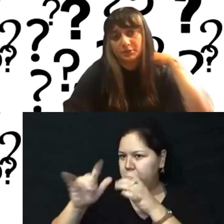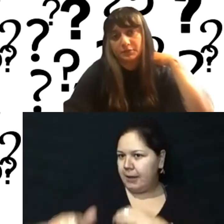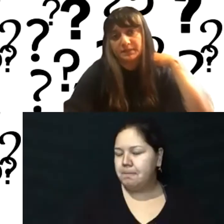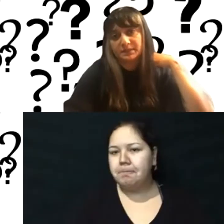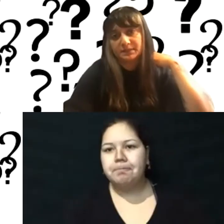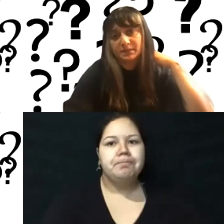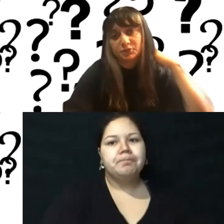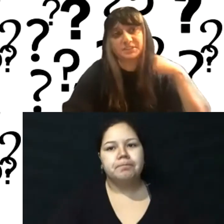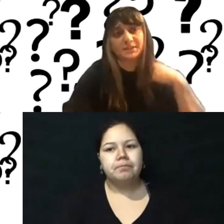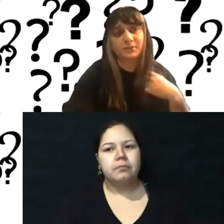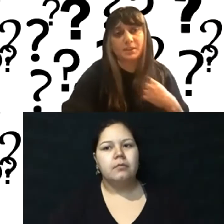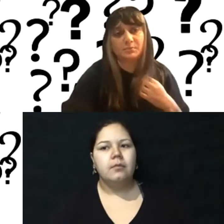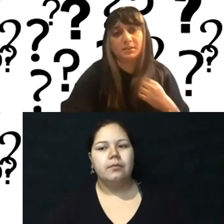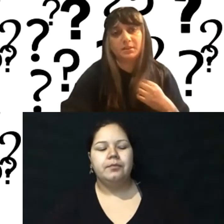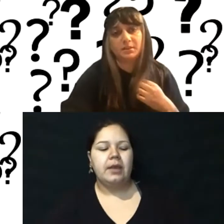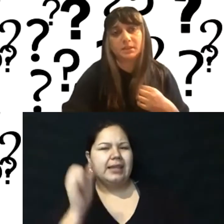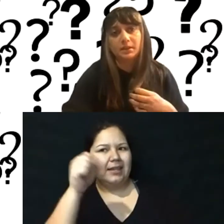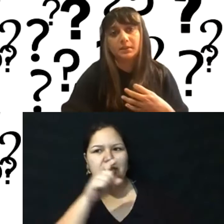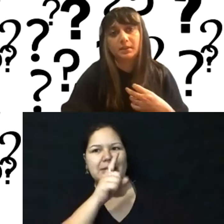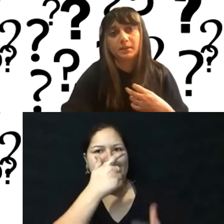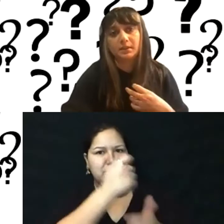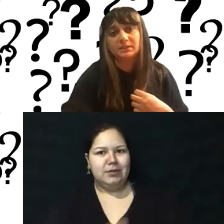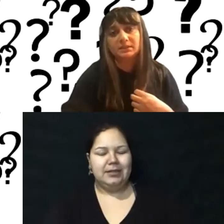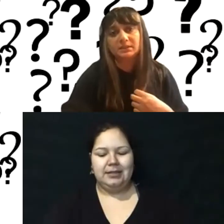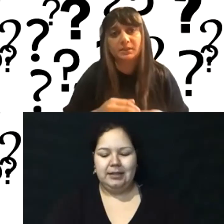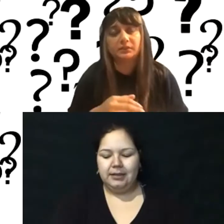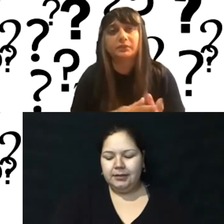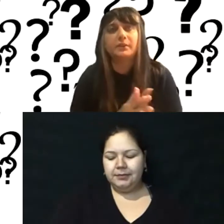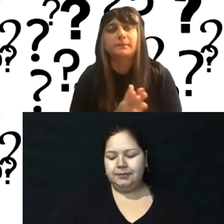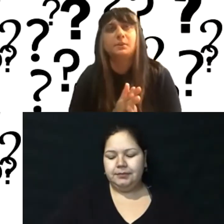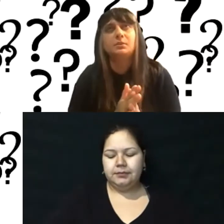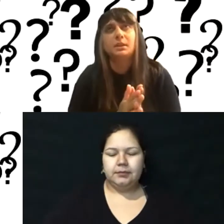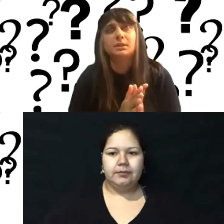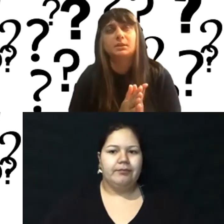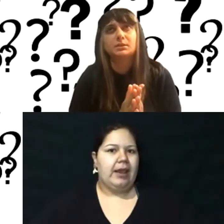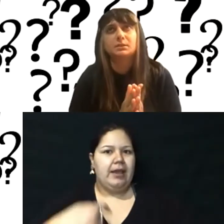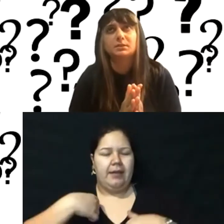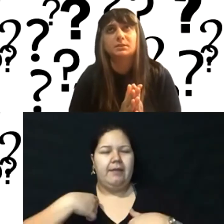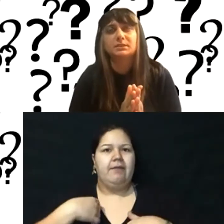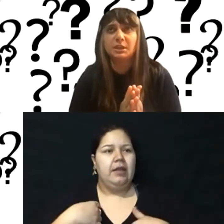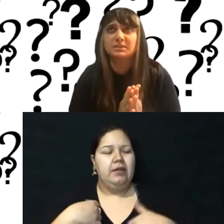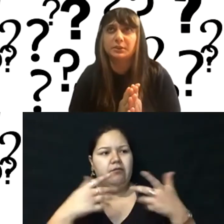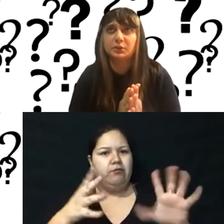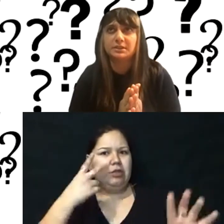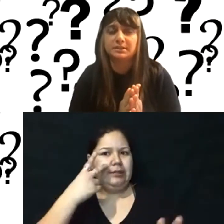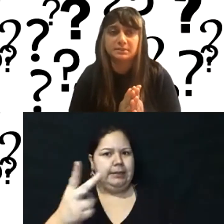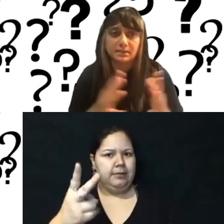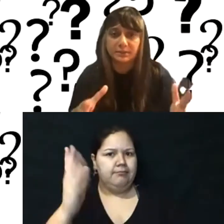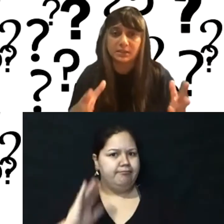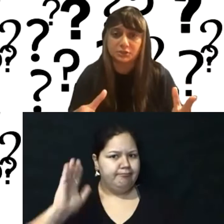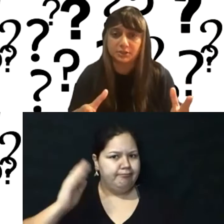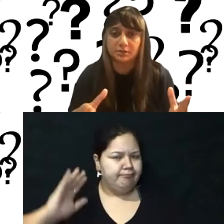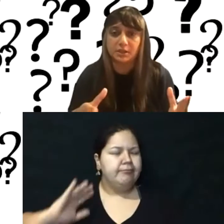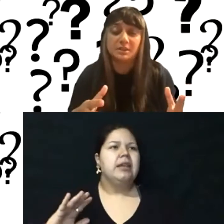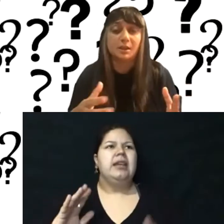this, this is an interesting thing because I, in my experience, I feel like sometimes there is this